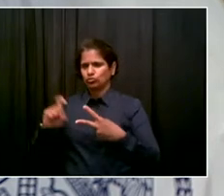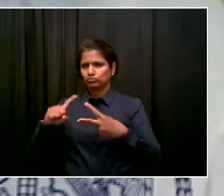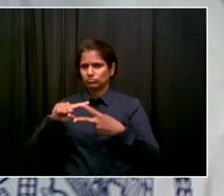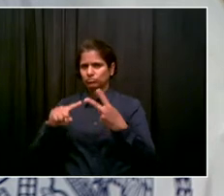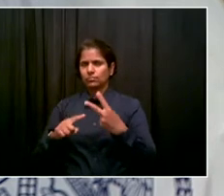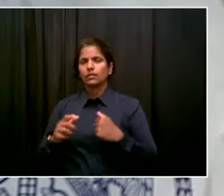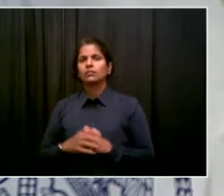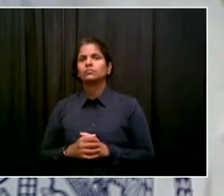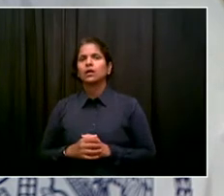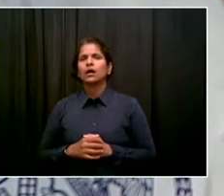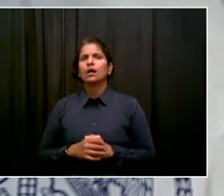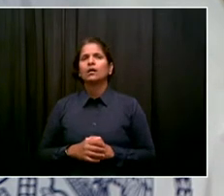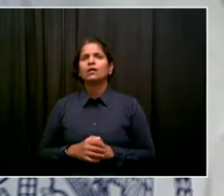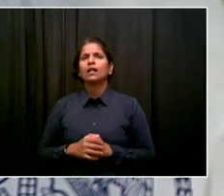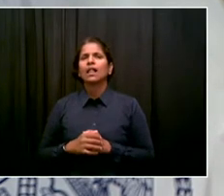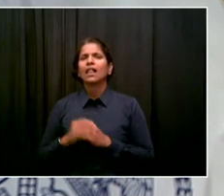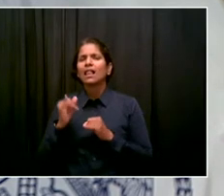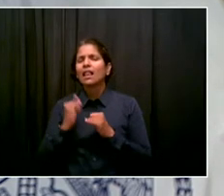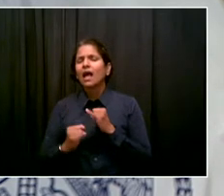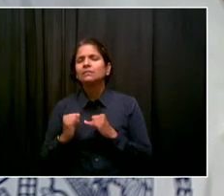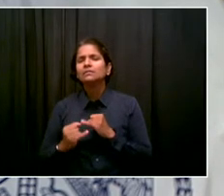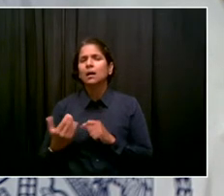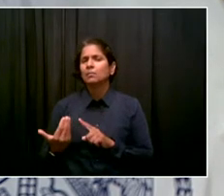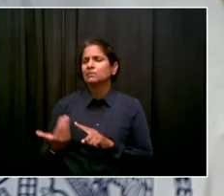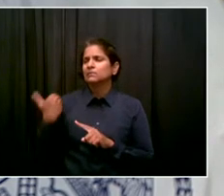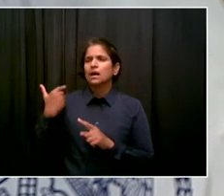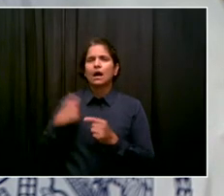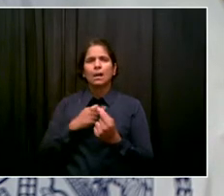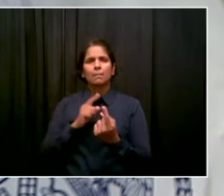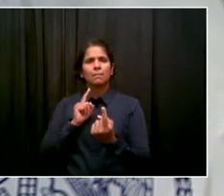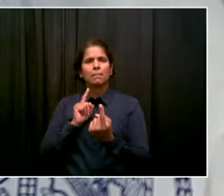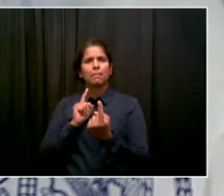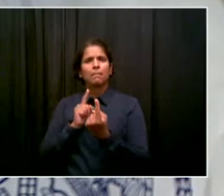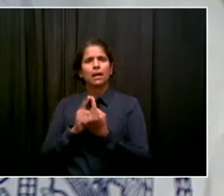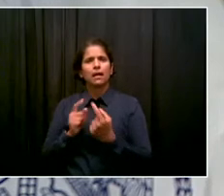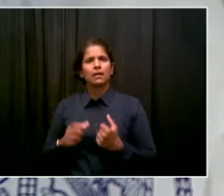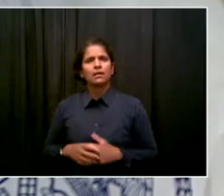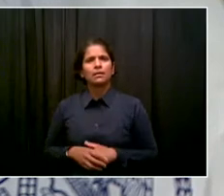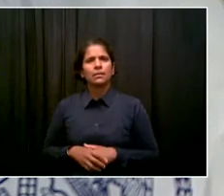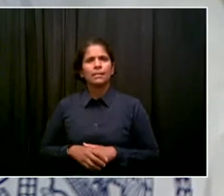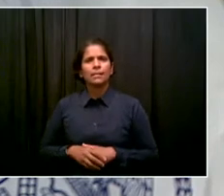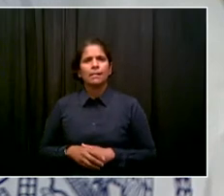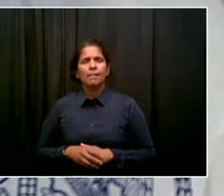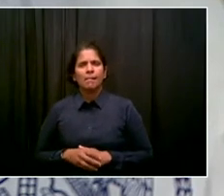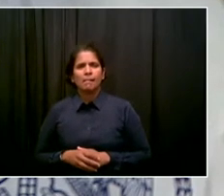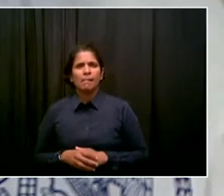with the night class was, if you recall?